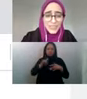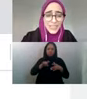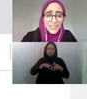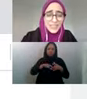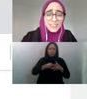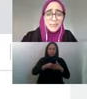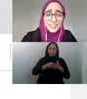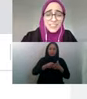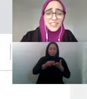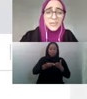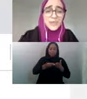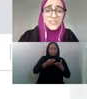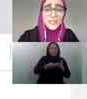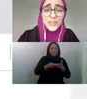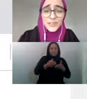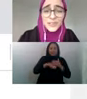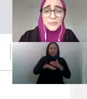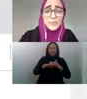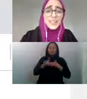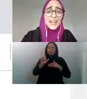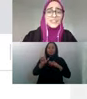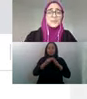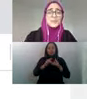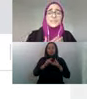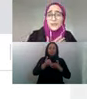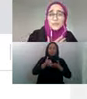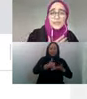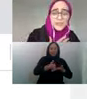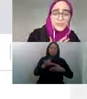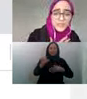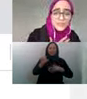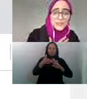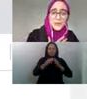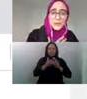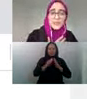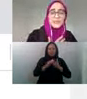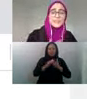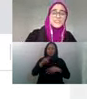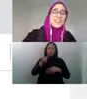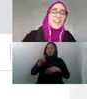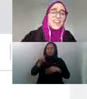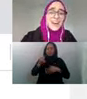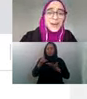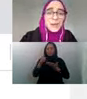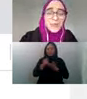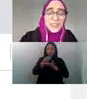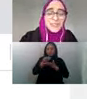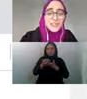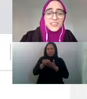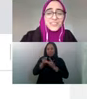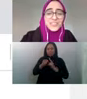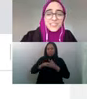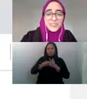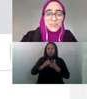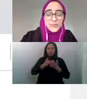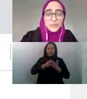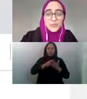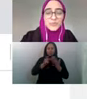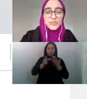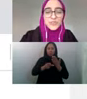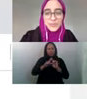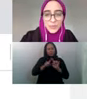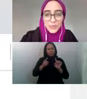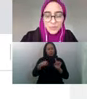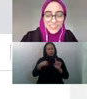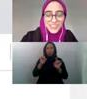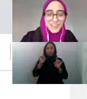We needed money to get our project started. We actually were terrible at fundraising for our own efforts, but eventually ended up sort